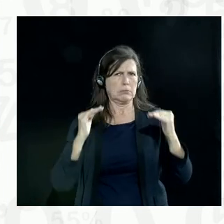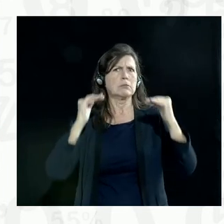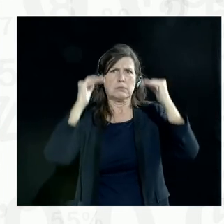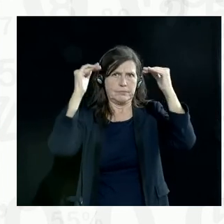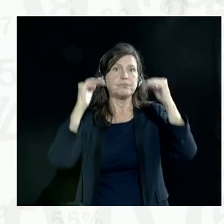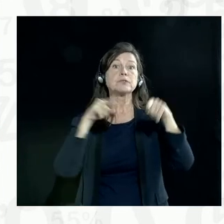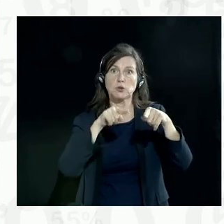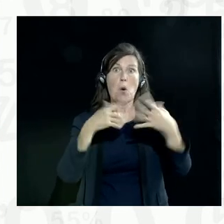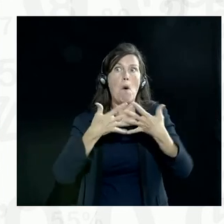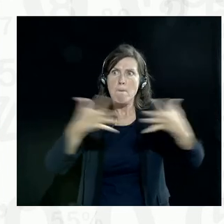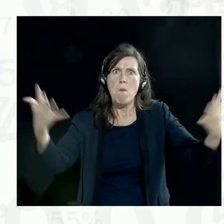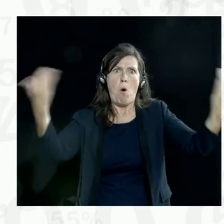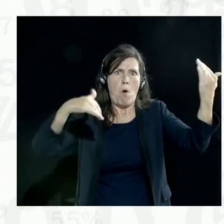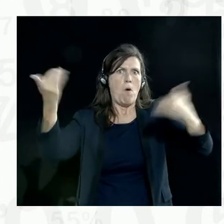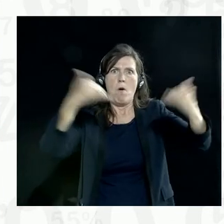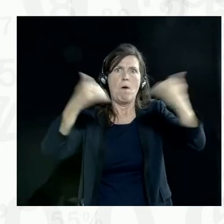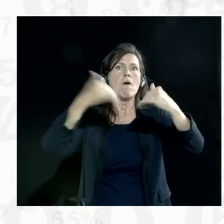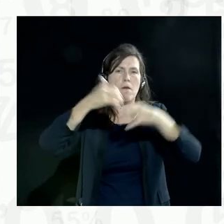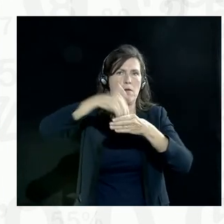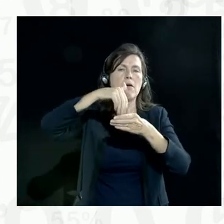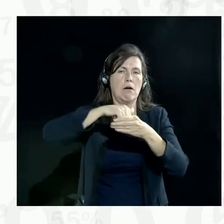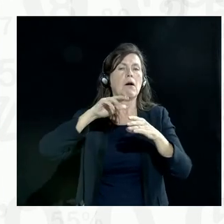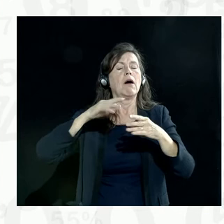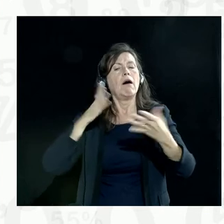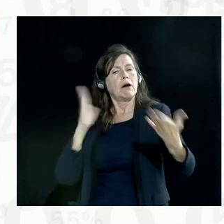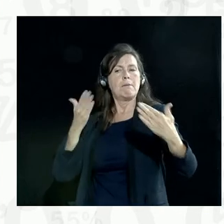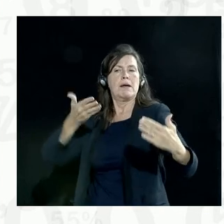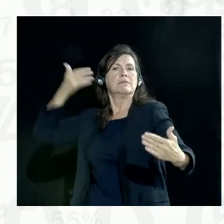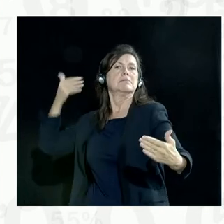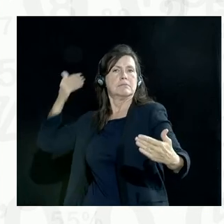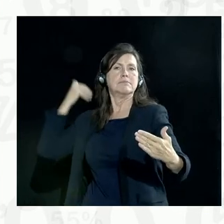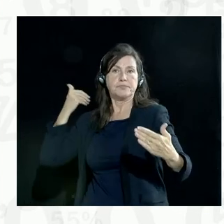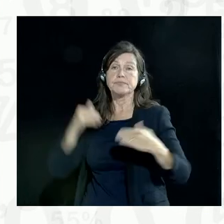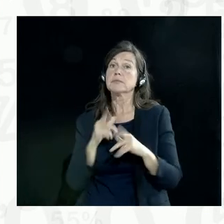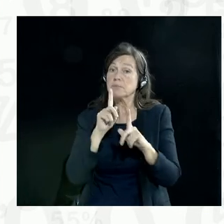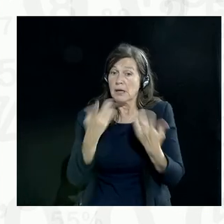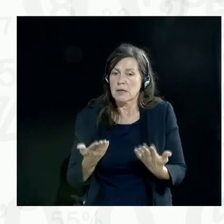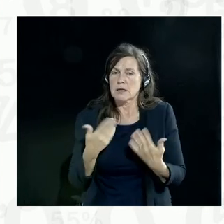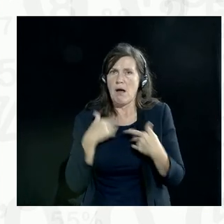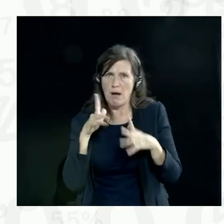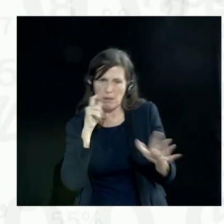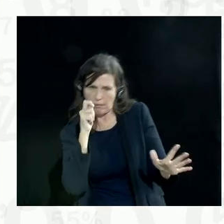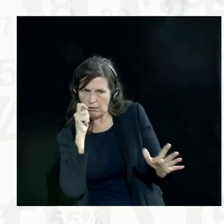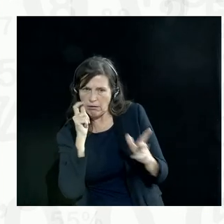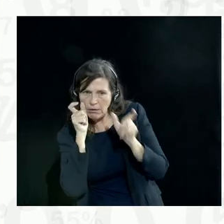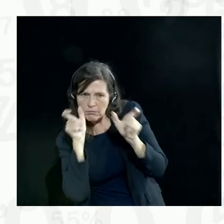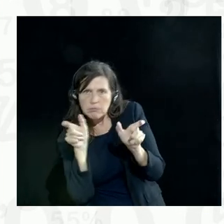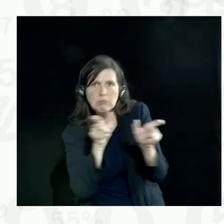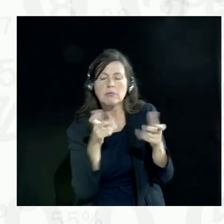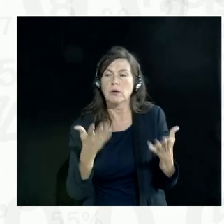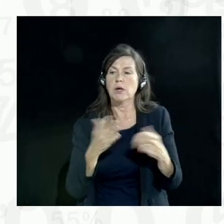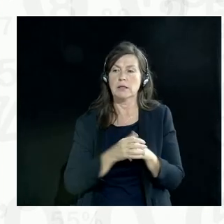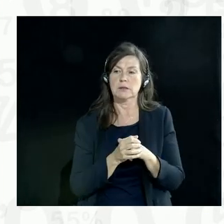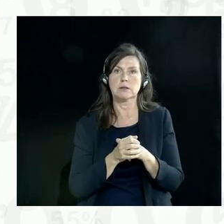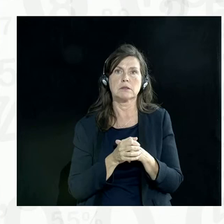inclusionary than it was earlier. And what we need to be careful about is that we don't curtail the scope